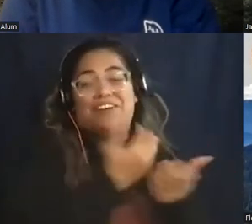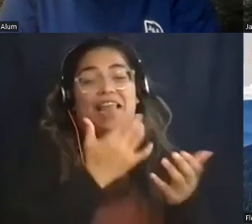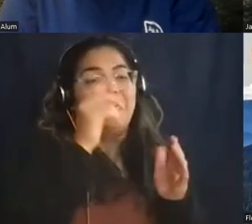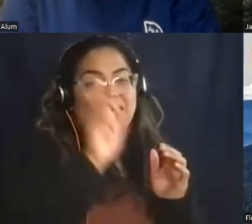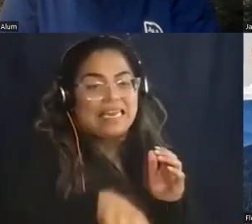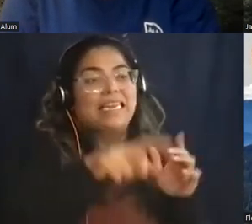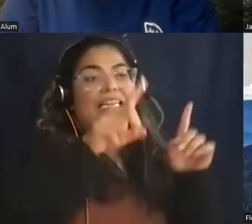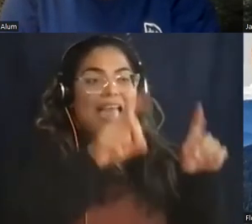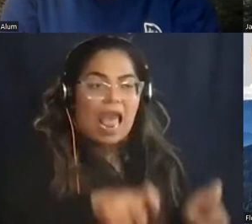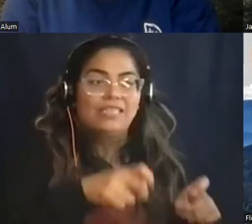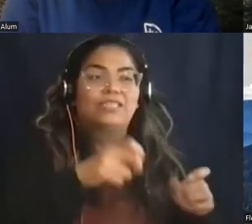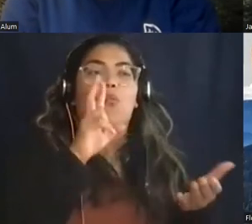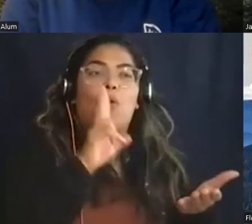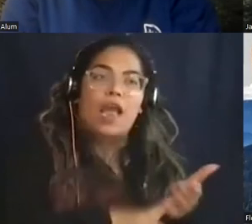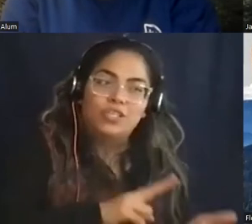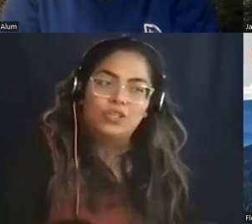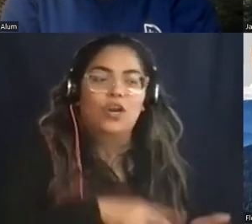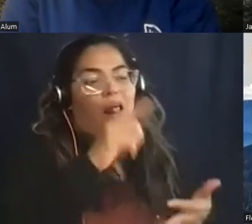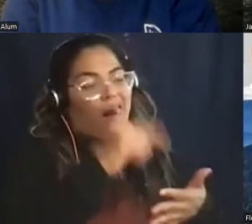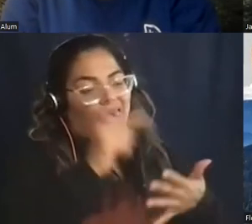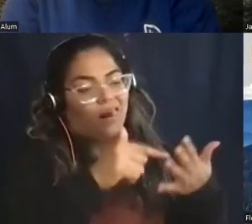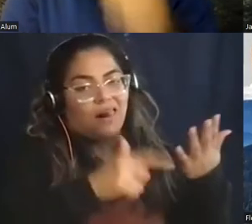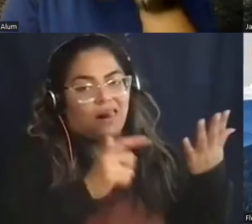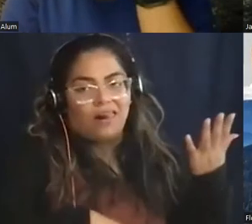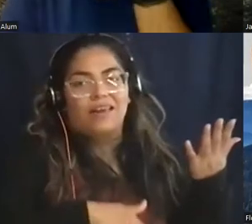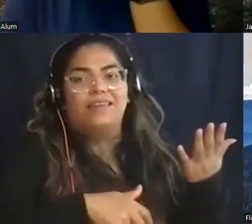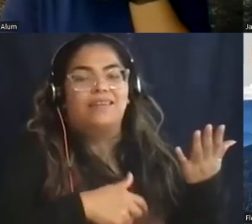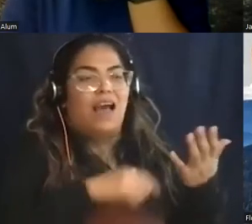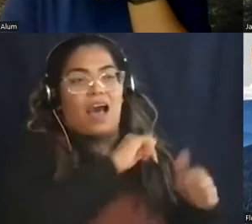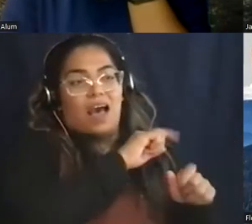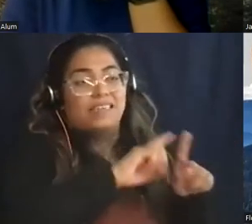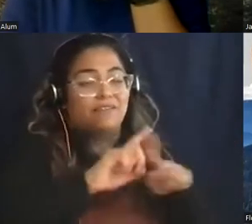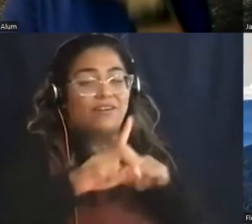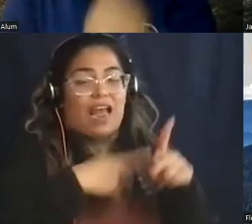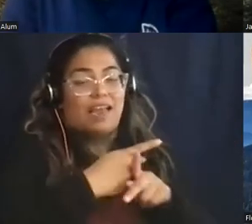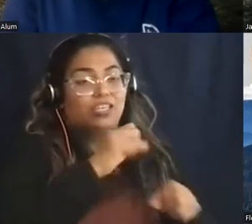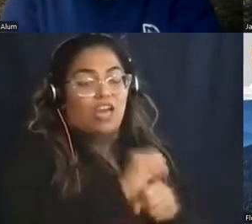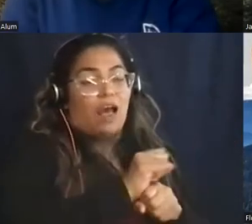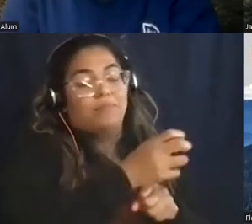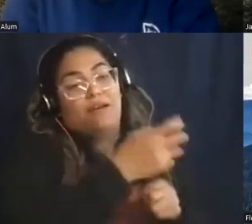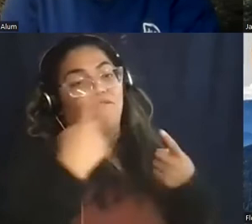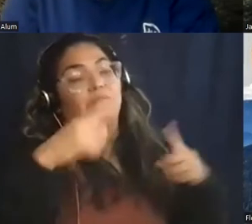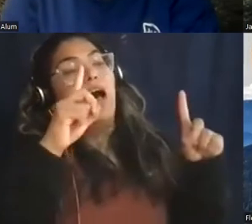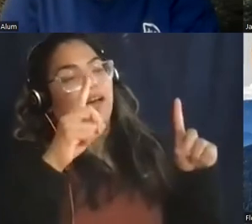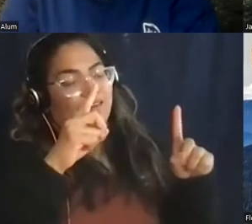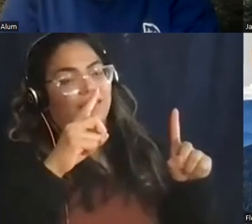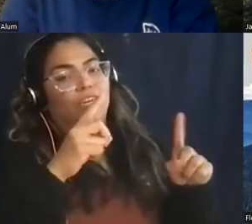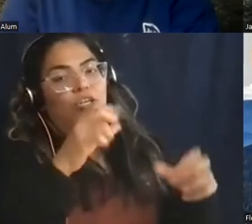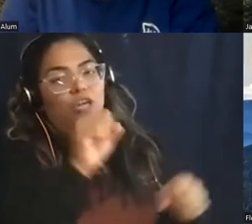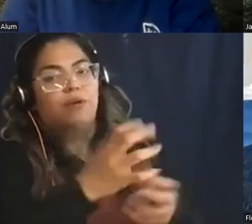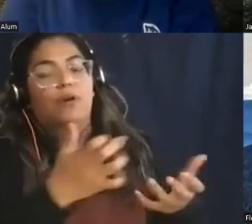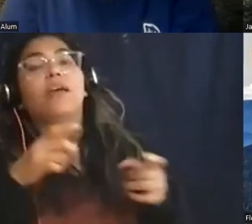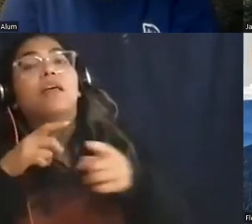test for the register and navigate through other jobs but um look at those opportunities